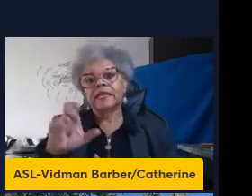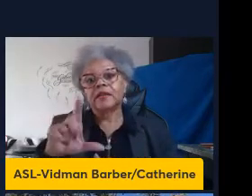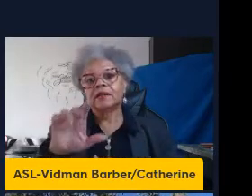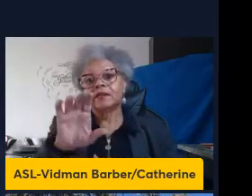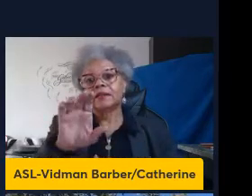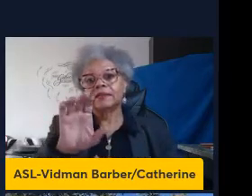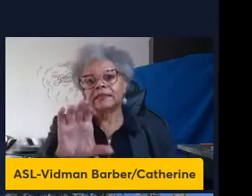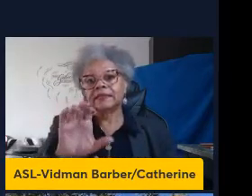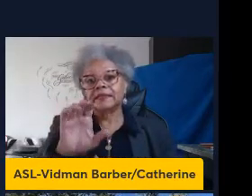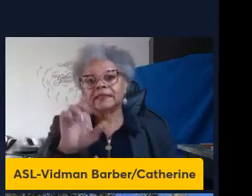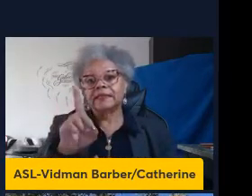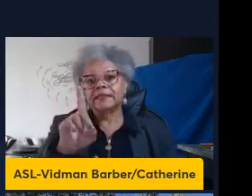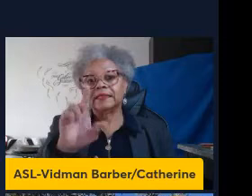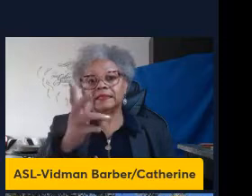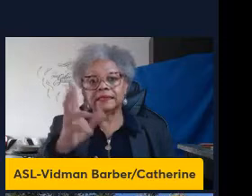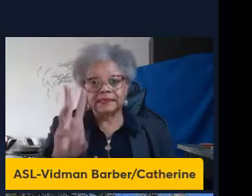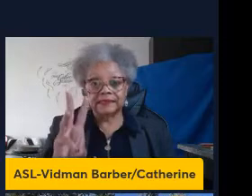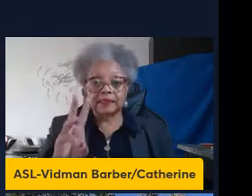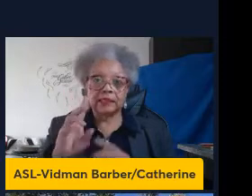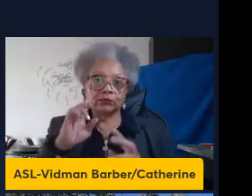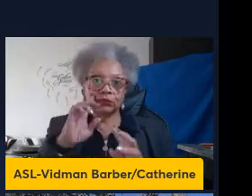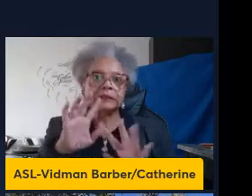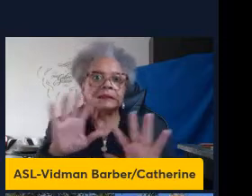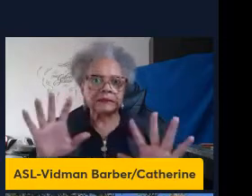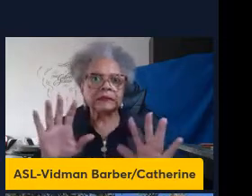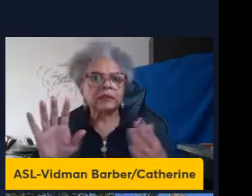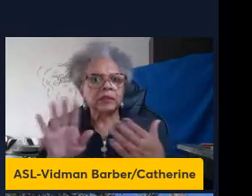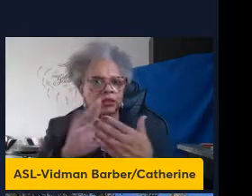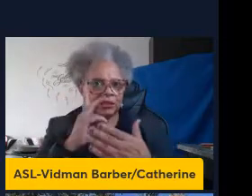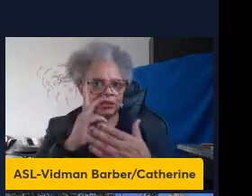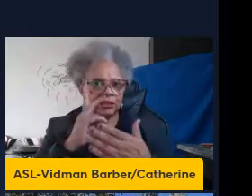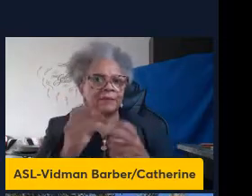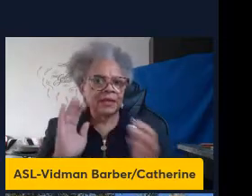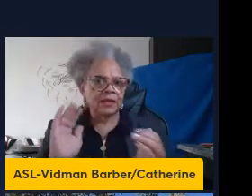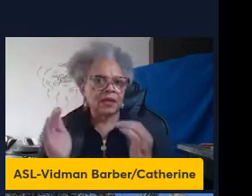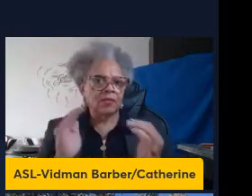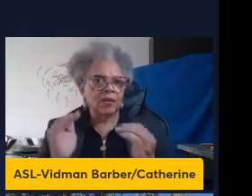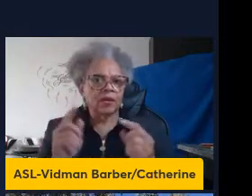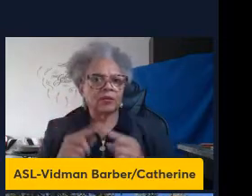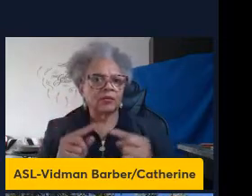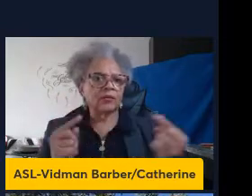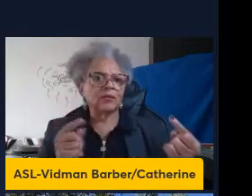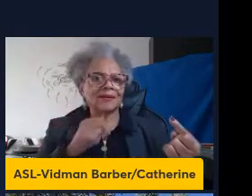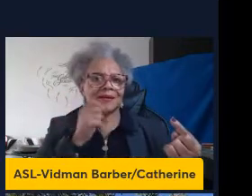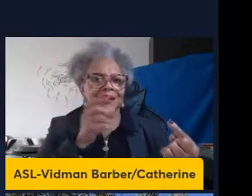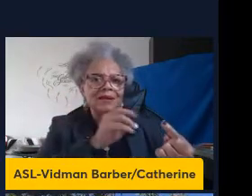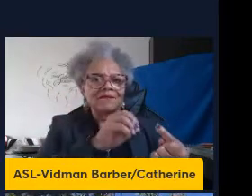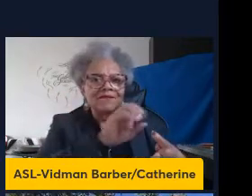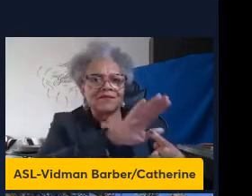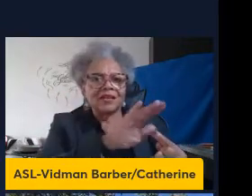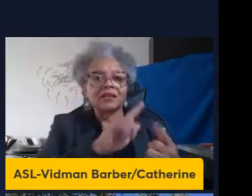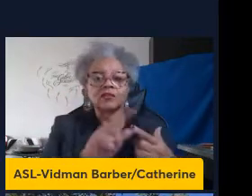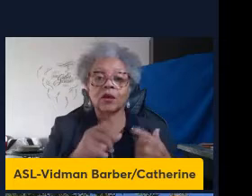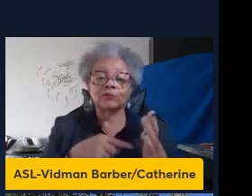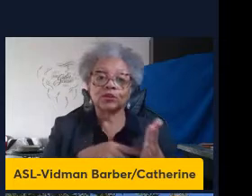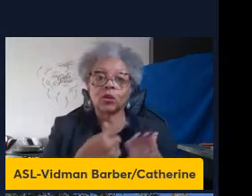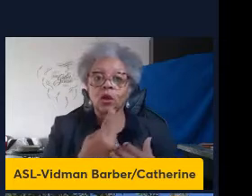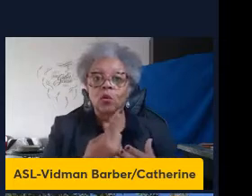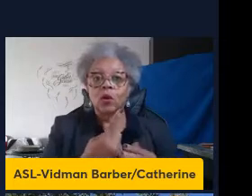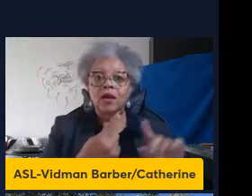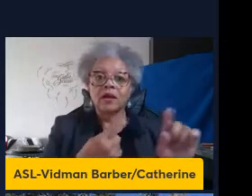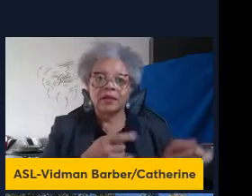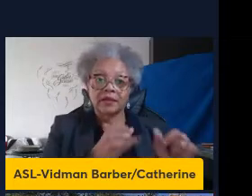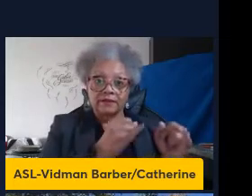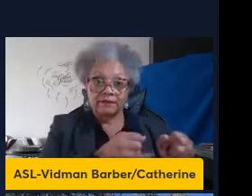It's quite starking. You can see, really, how many of them you have compared to when you're uninfected. I'm showing one representative individual